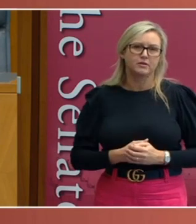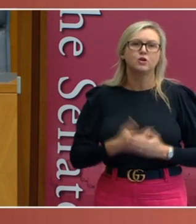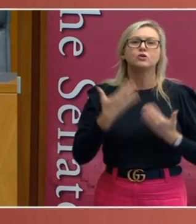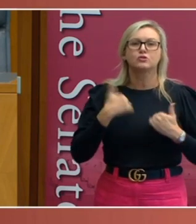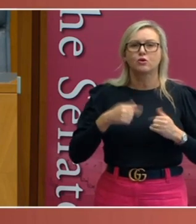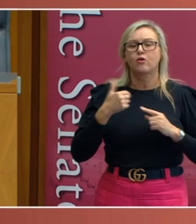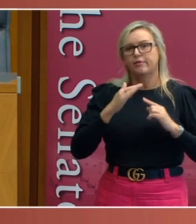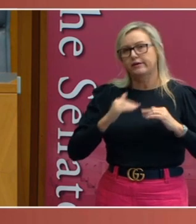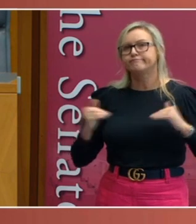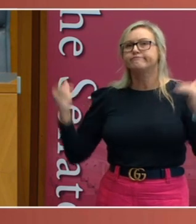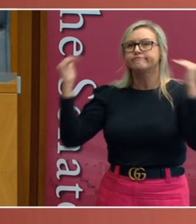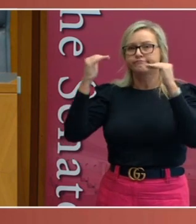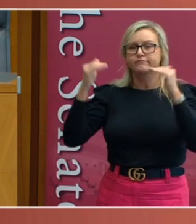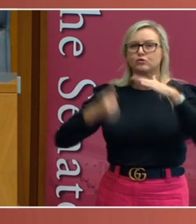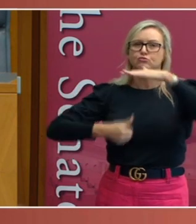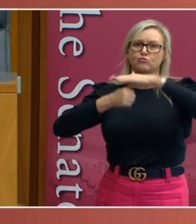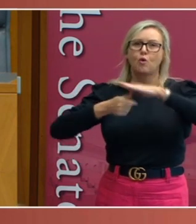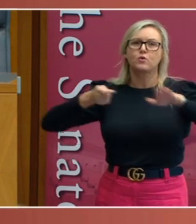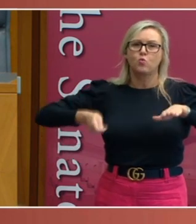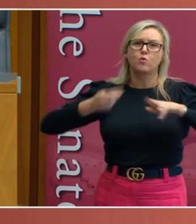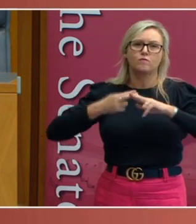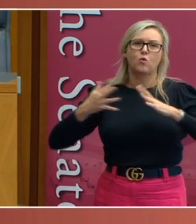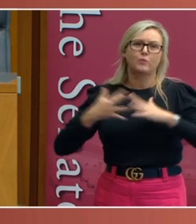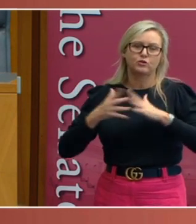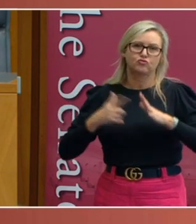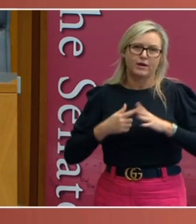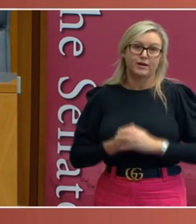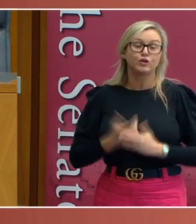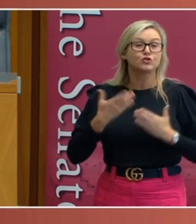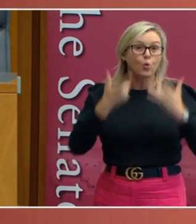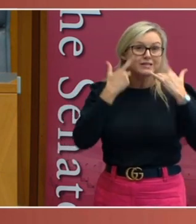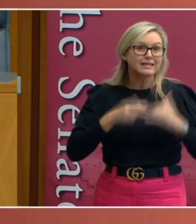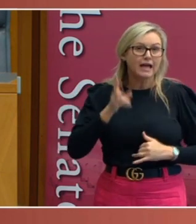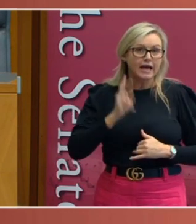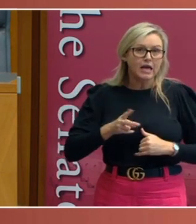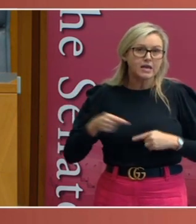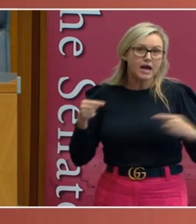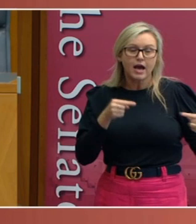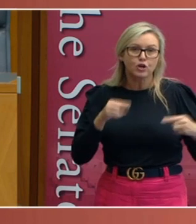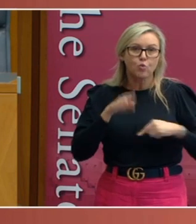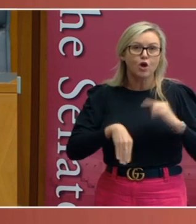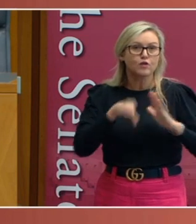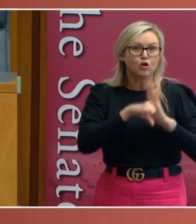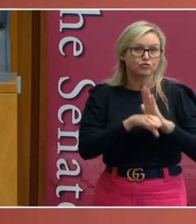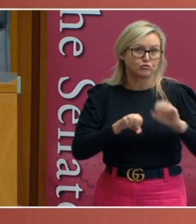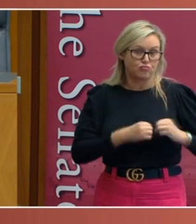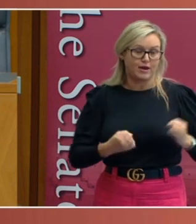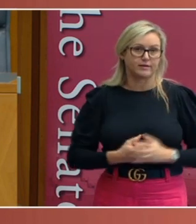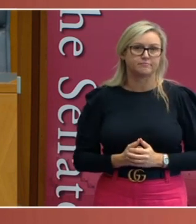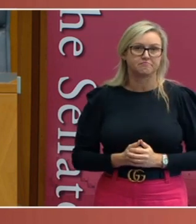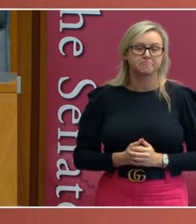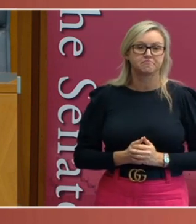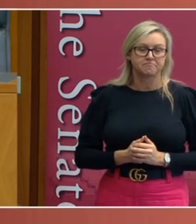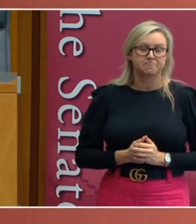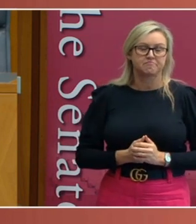full court of the Western Australian Supreme Court. And there, Hughes again argued his constitutional case. Rather